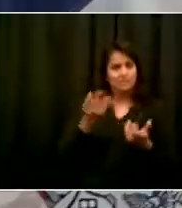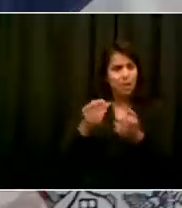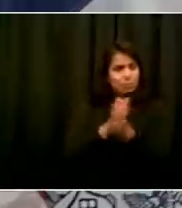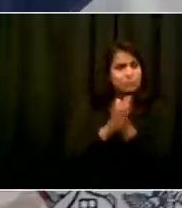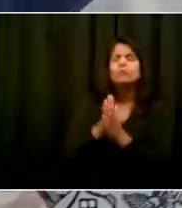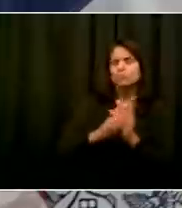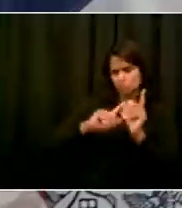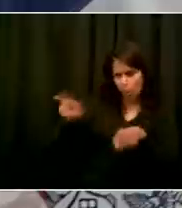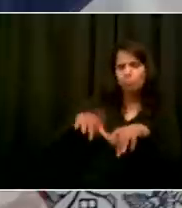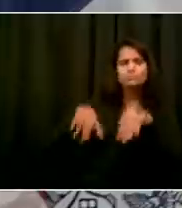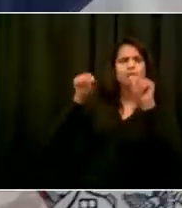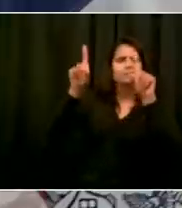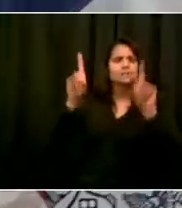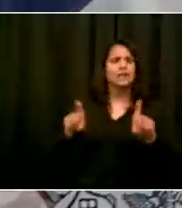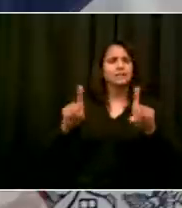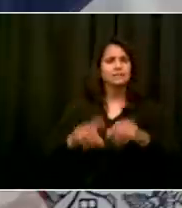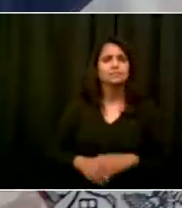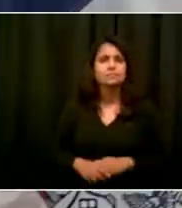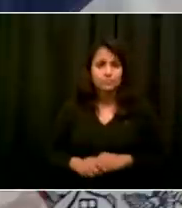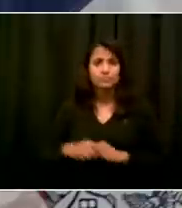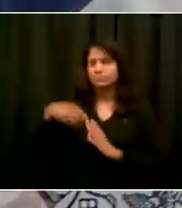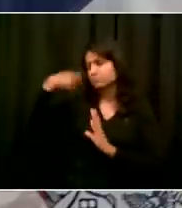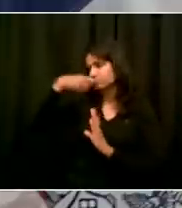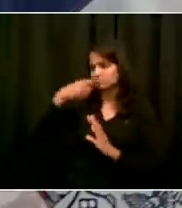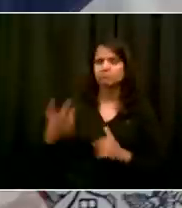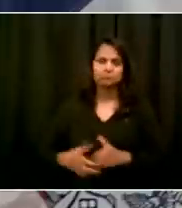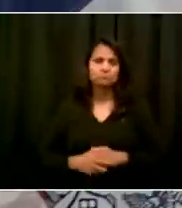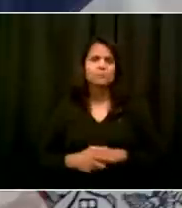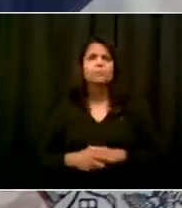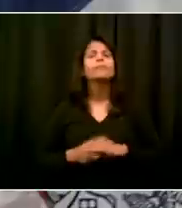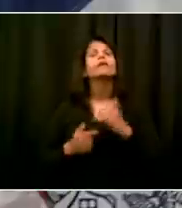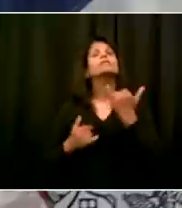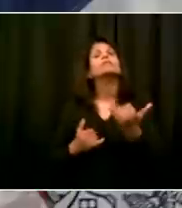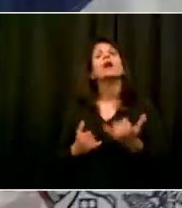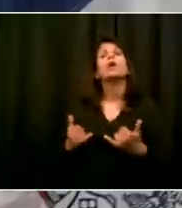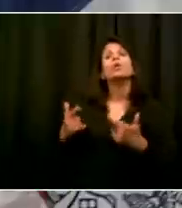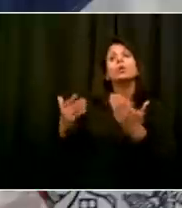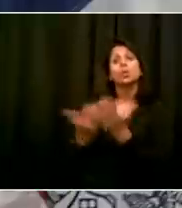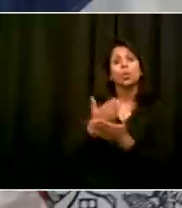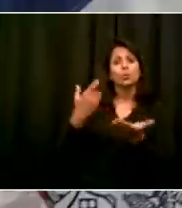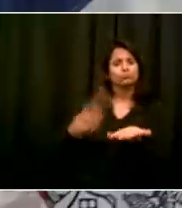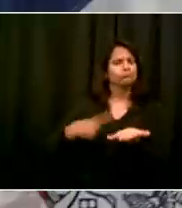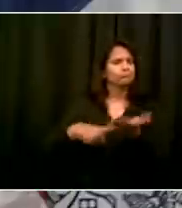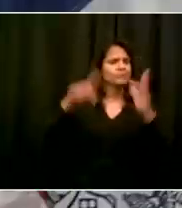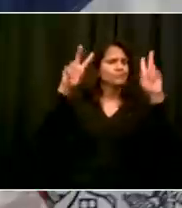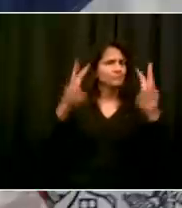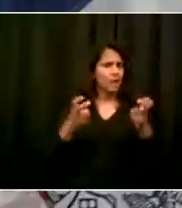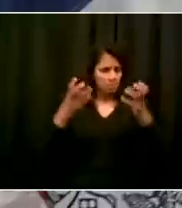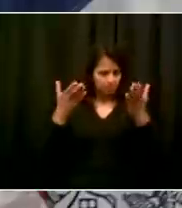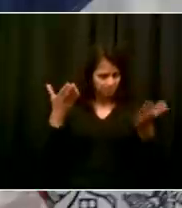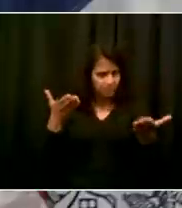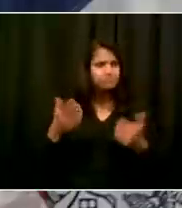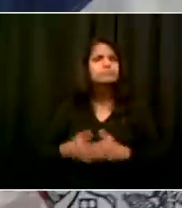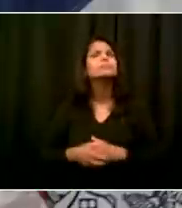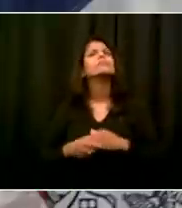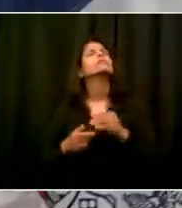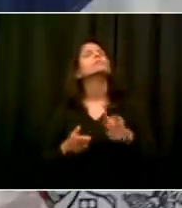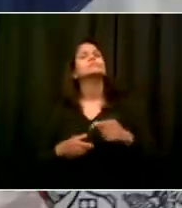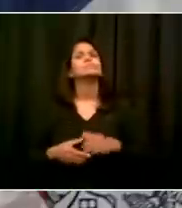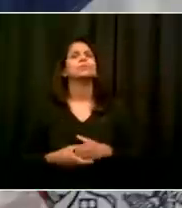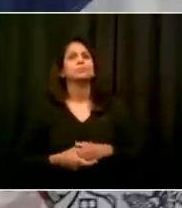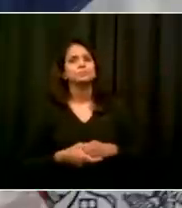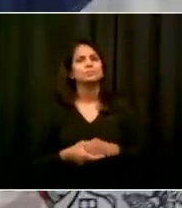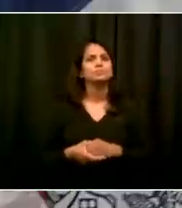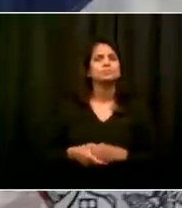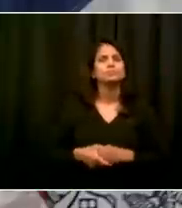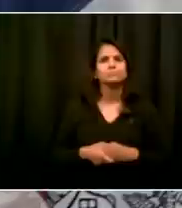another important topic, obviously, as we continue to come back as a city, continue to bring jobs back, continue to bring